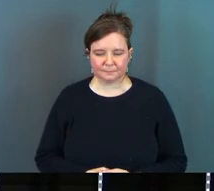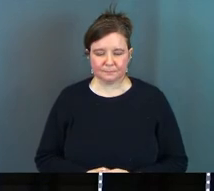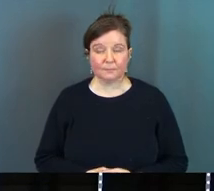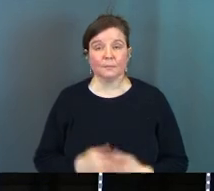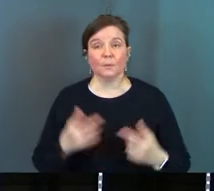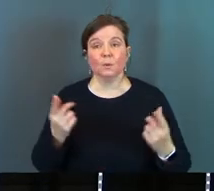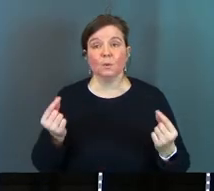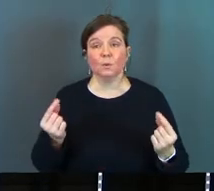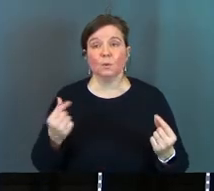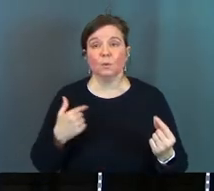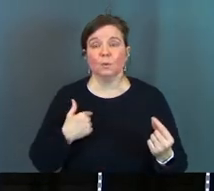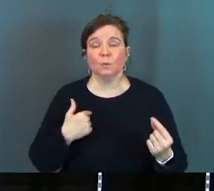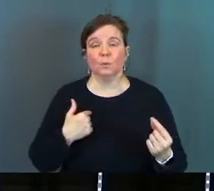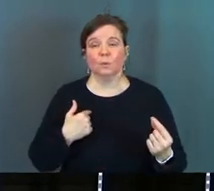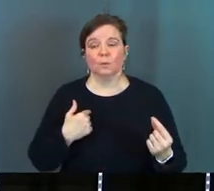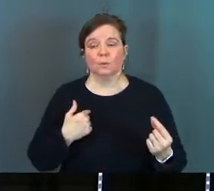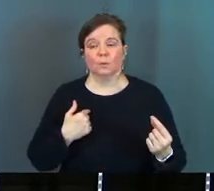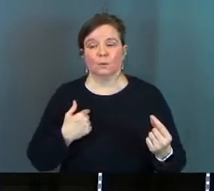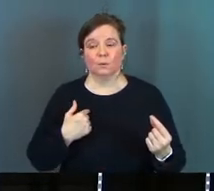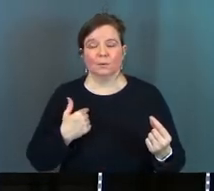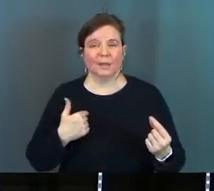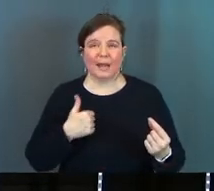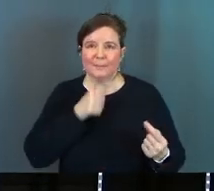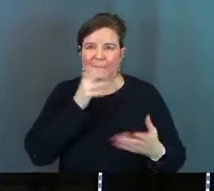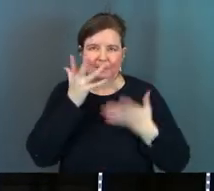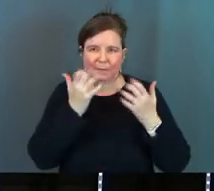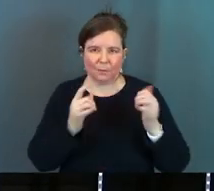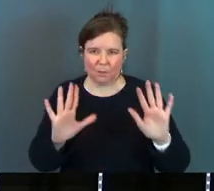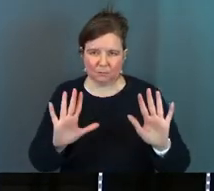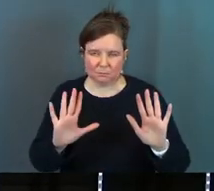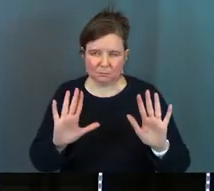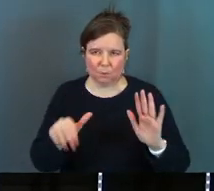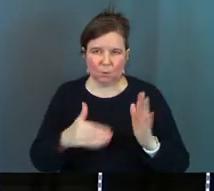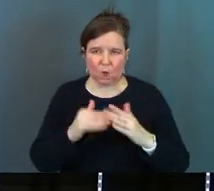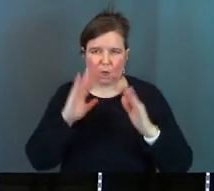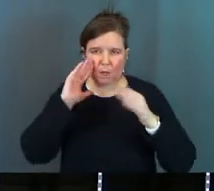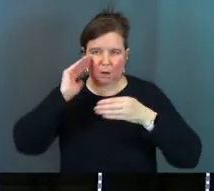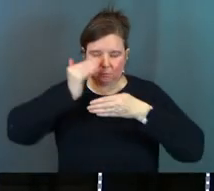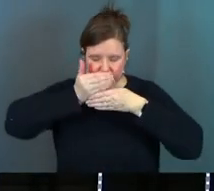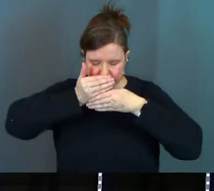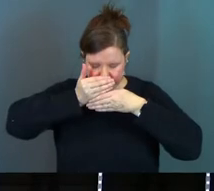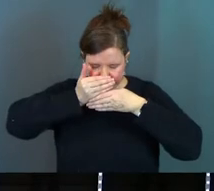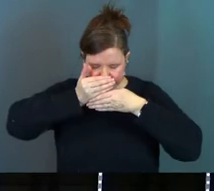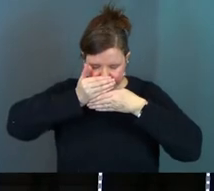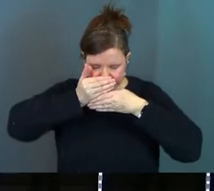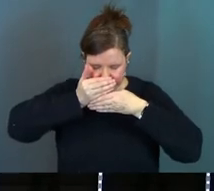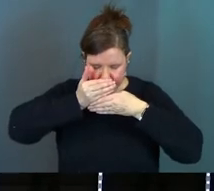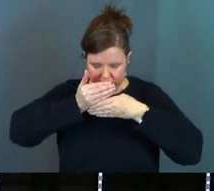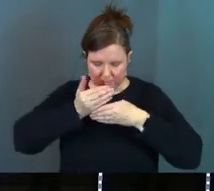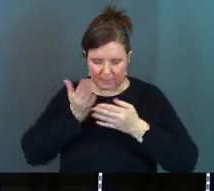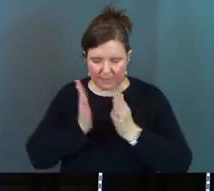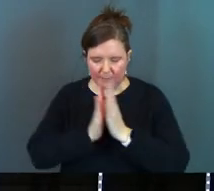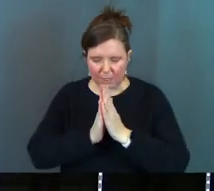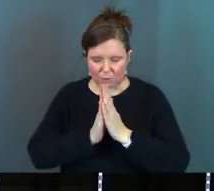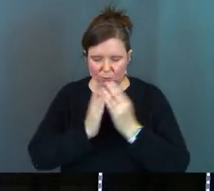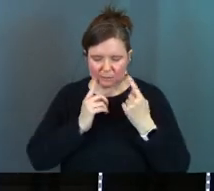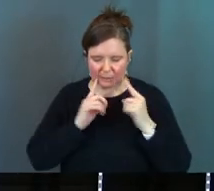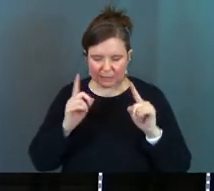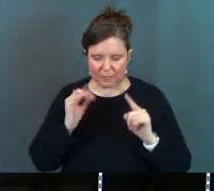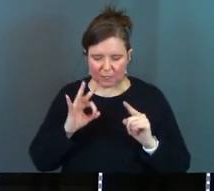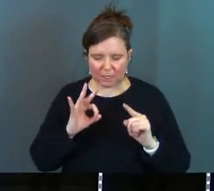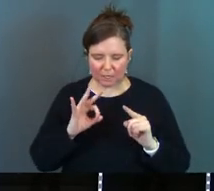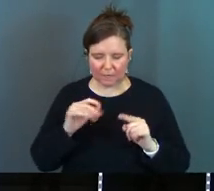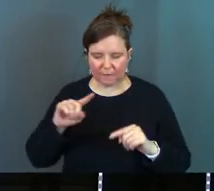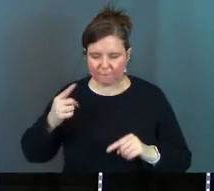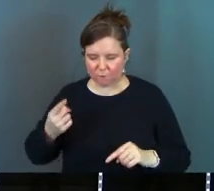I'm going to do is I'm just going to I'm not going to embarrass anybody we're all going to shut our eyes and I'm just going to ask you to declare if you're